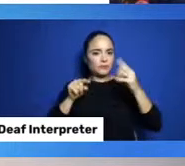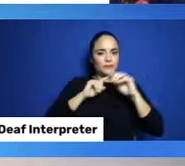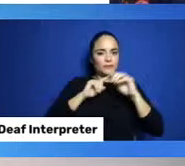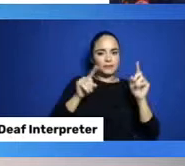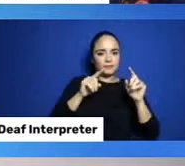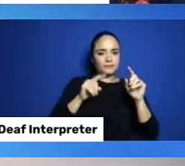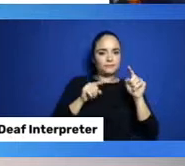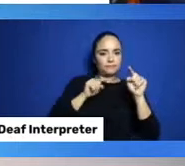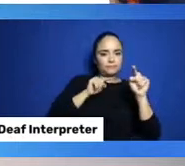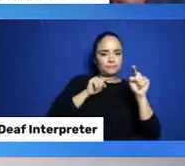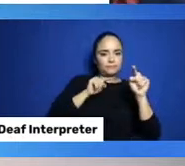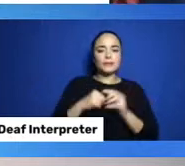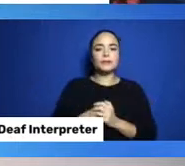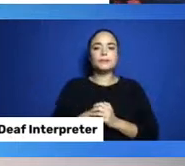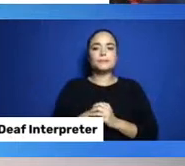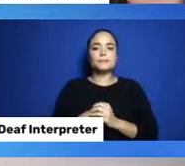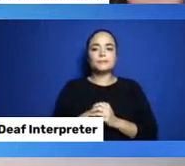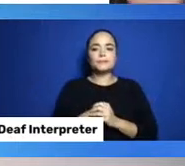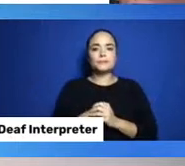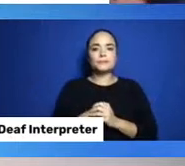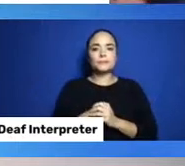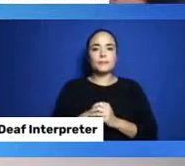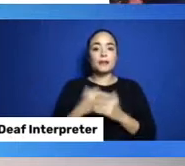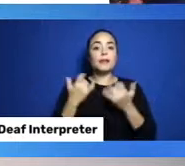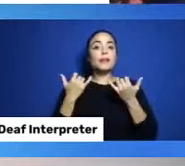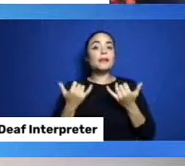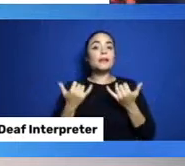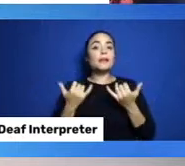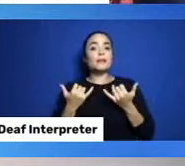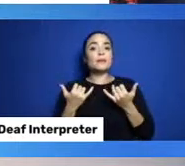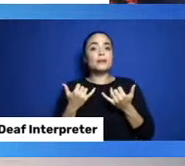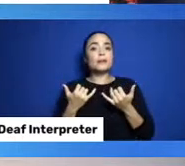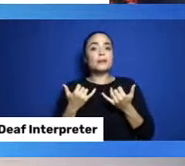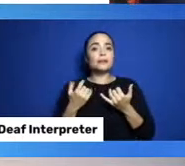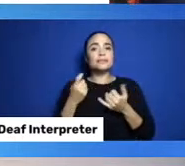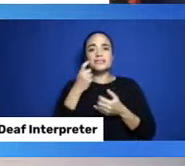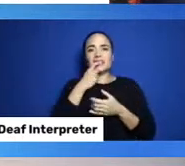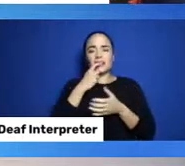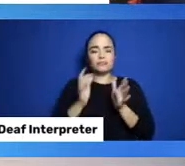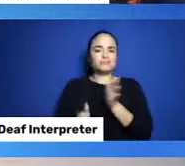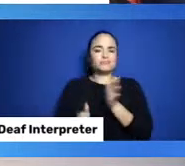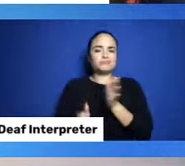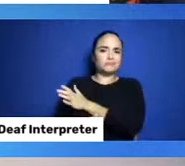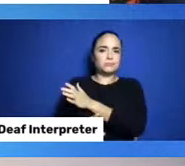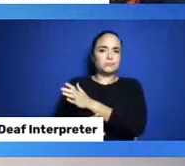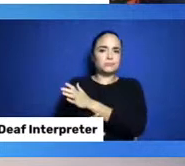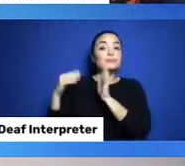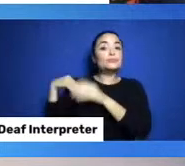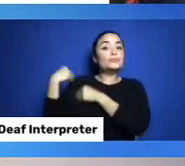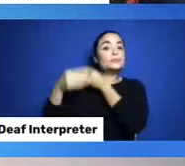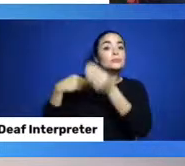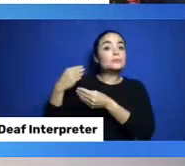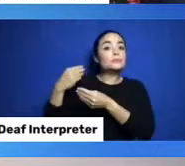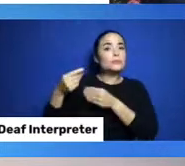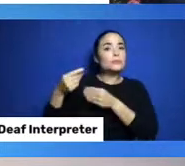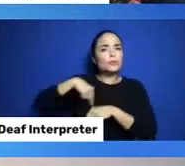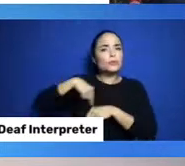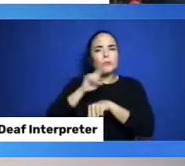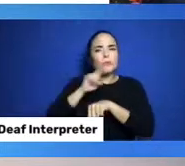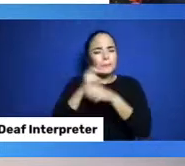and let's look at the traditional Indigenous containers. One that we've been using for thousands of years.